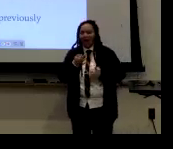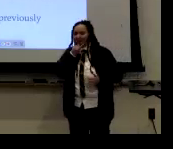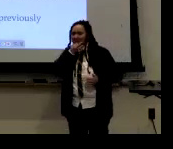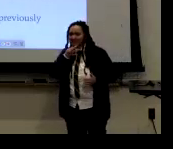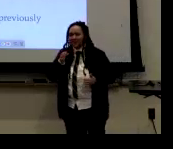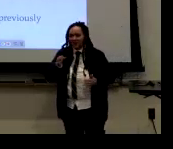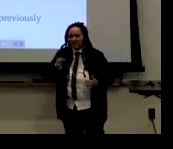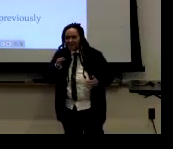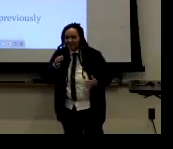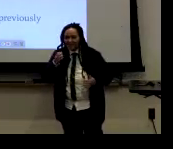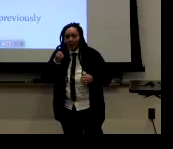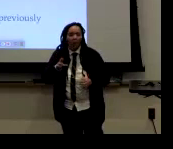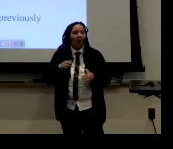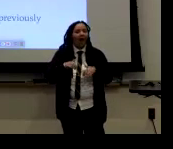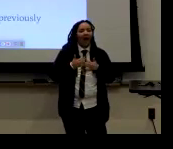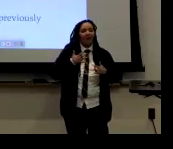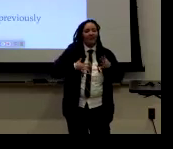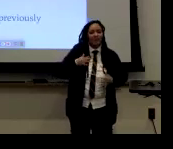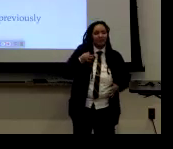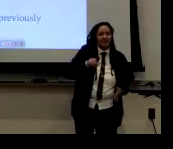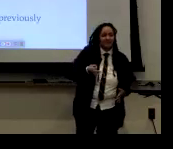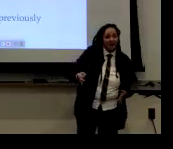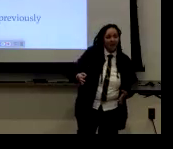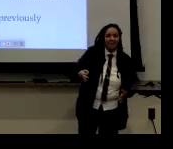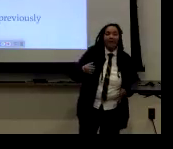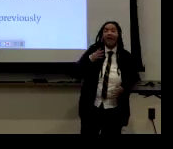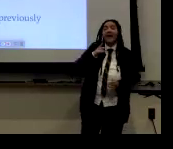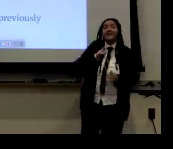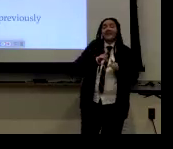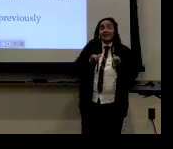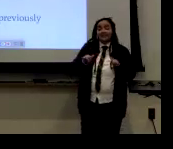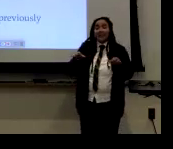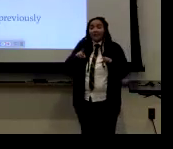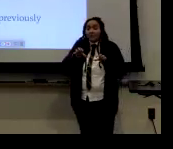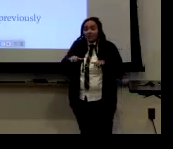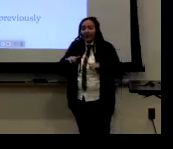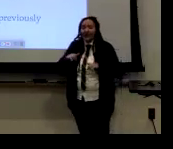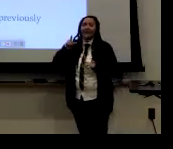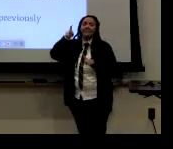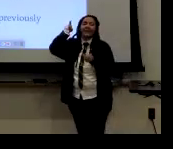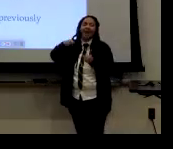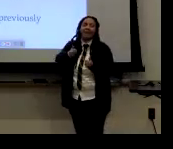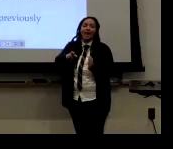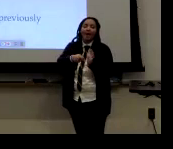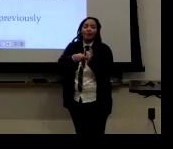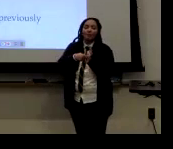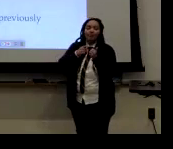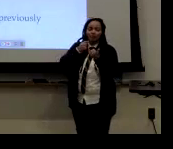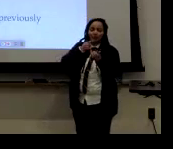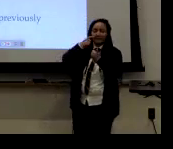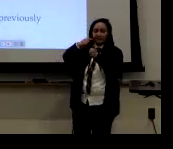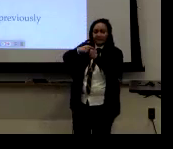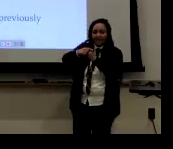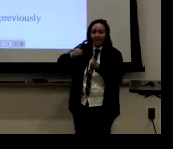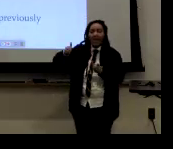wearing dapper clothes. Like they were first, they wore bummy clothes. And then they were more dapper. At the same time we were